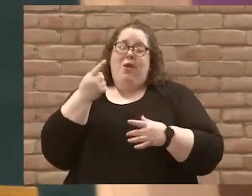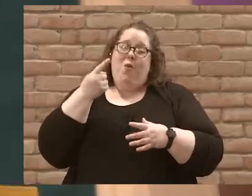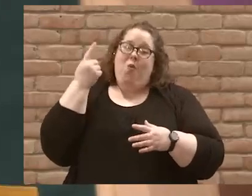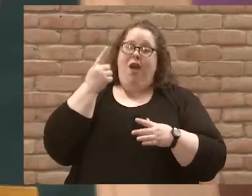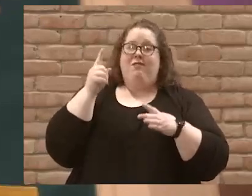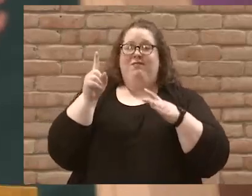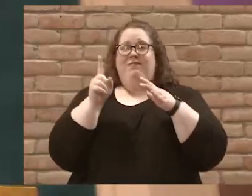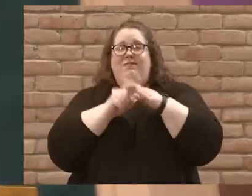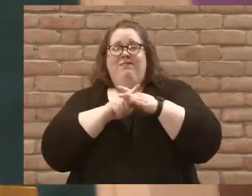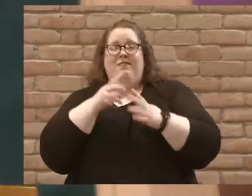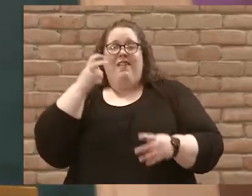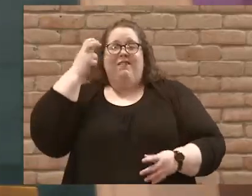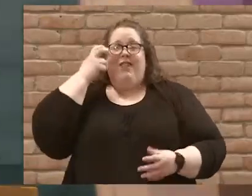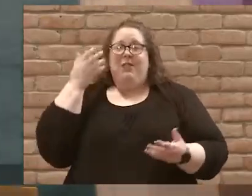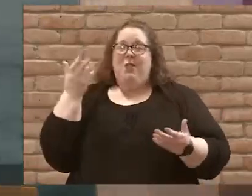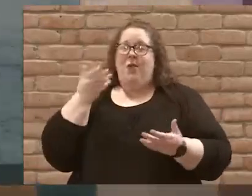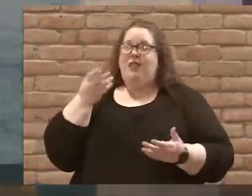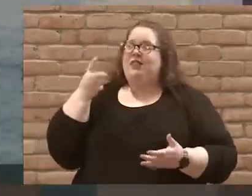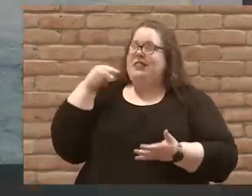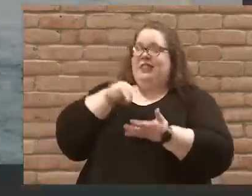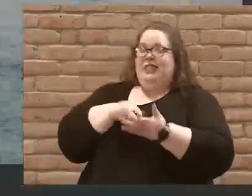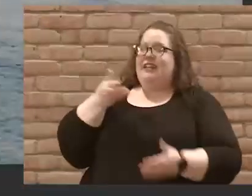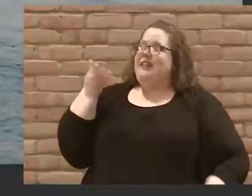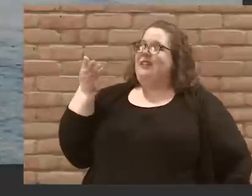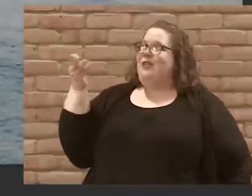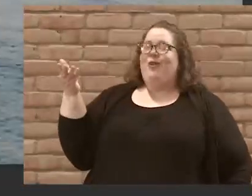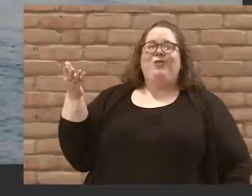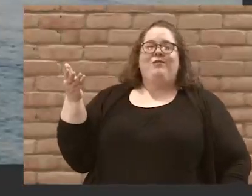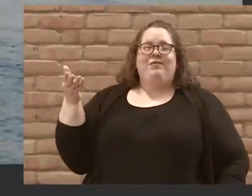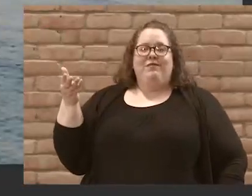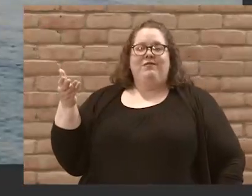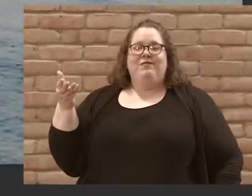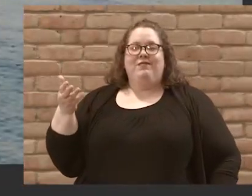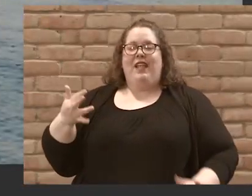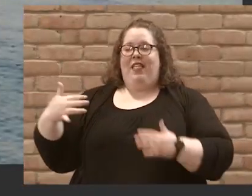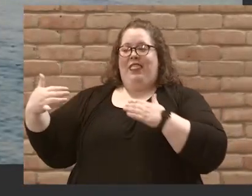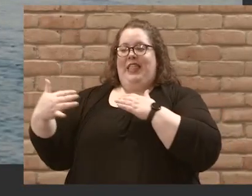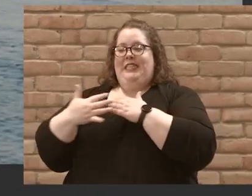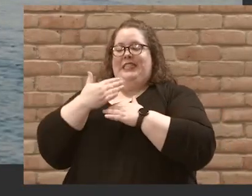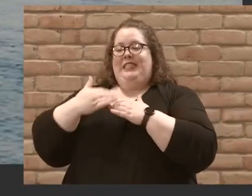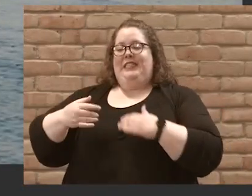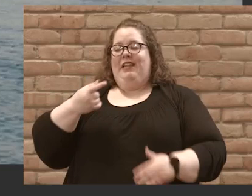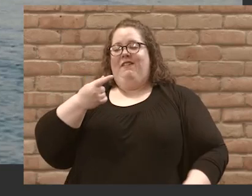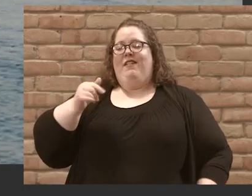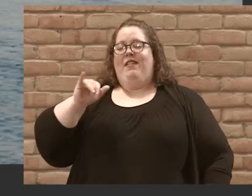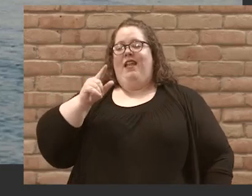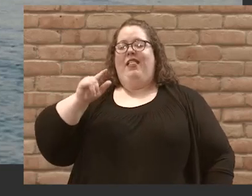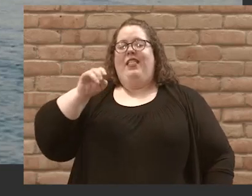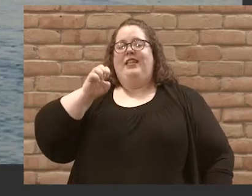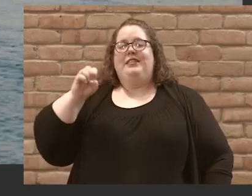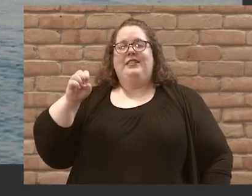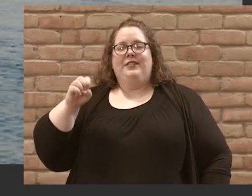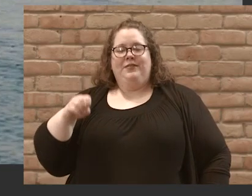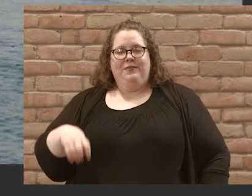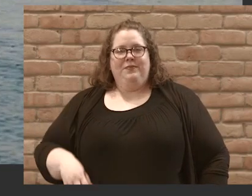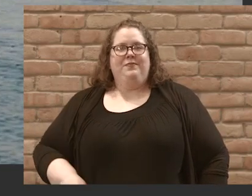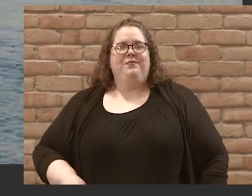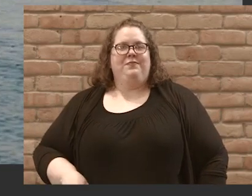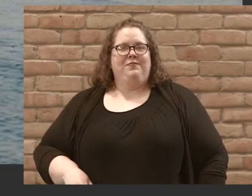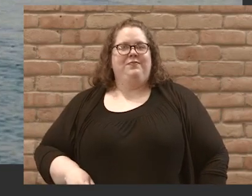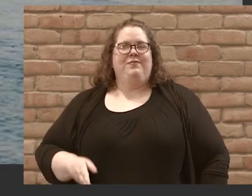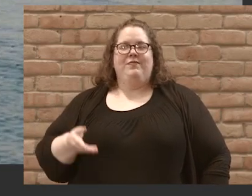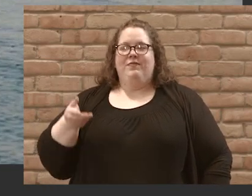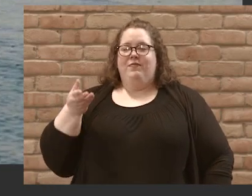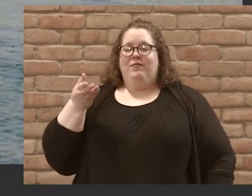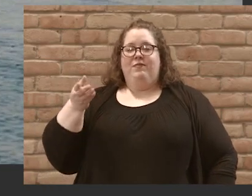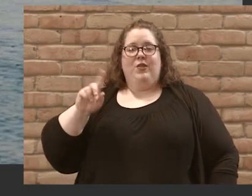me was standing here on the shores of the Sea of Galilee. The Sea of Galilee is